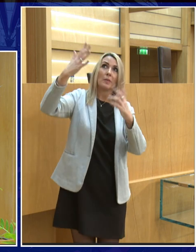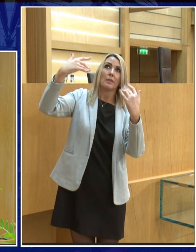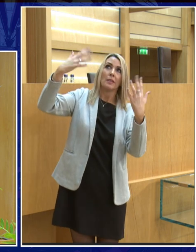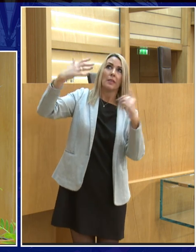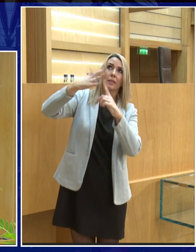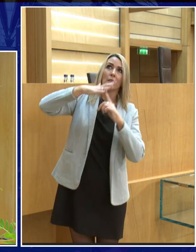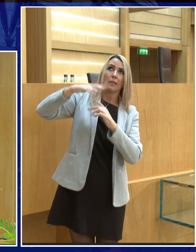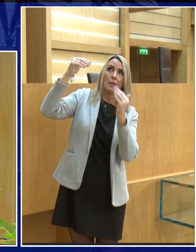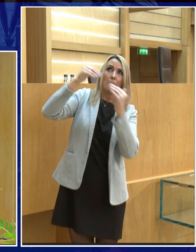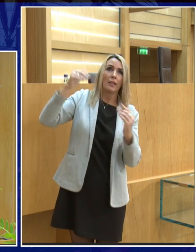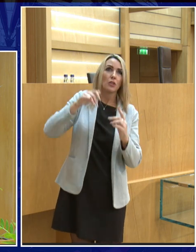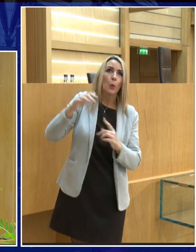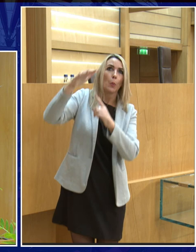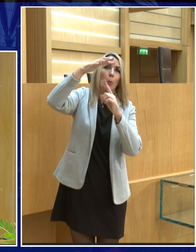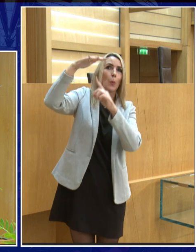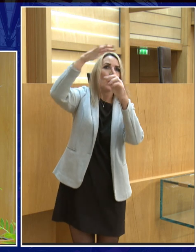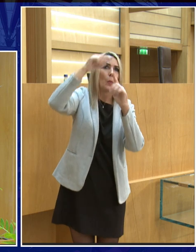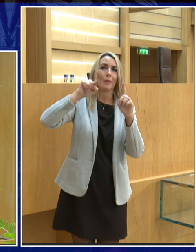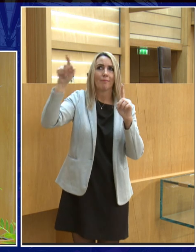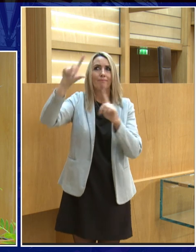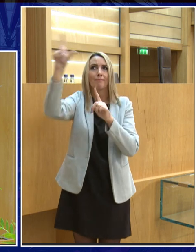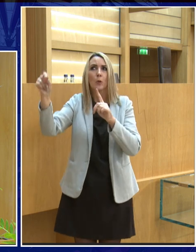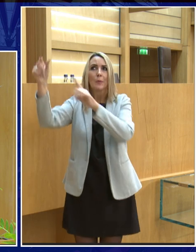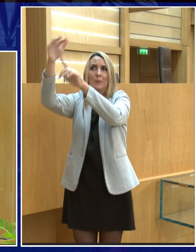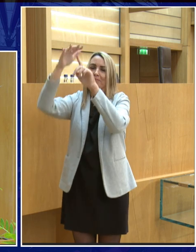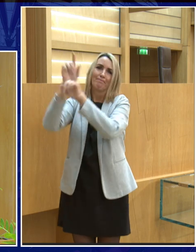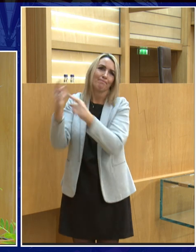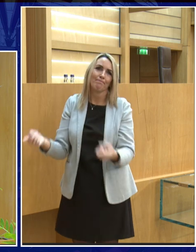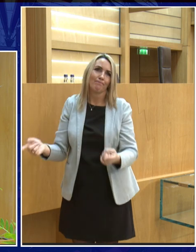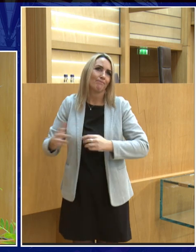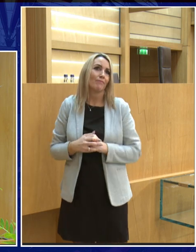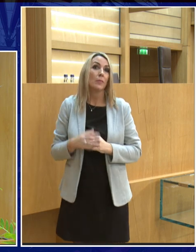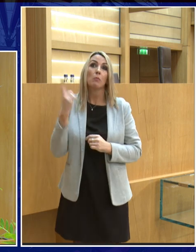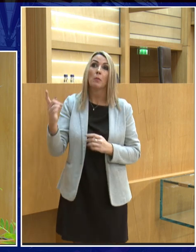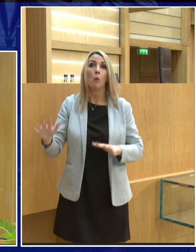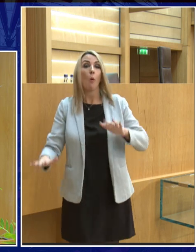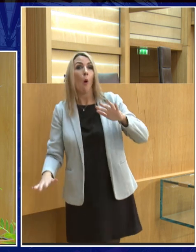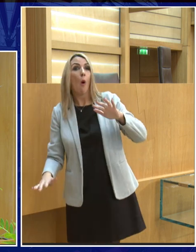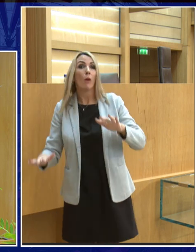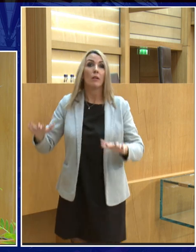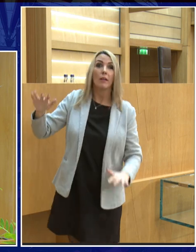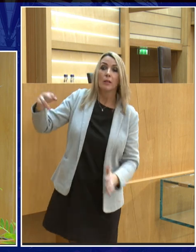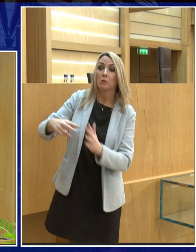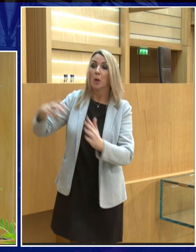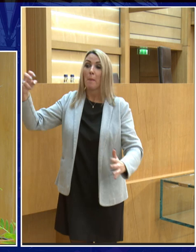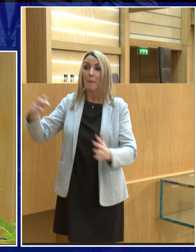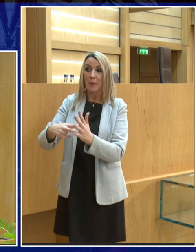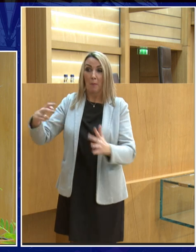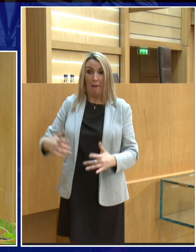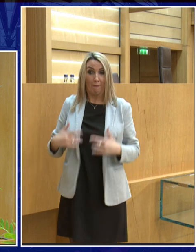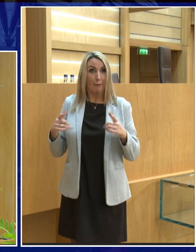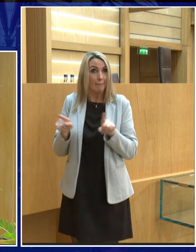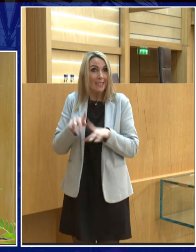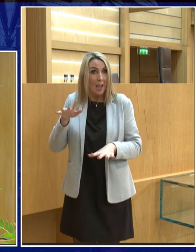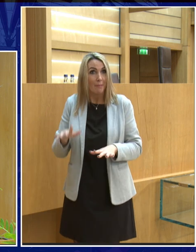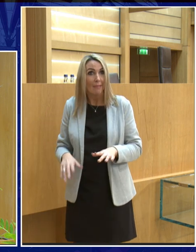of the earth's atmosphere to keep us up there so on the moon we can't so if you walk on the moon and sort of jump on the moon it might feel a little bit like